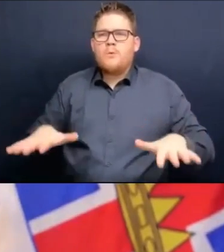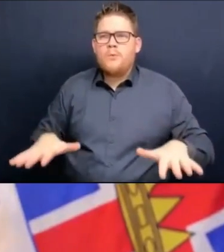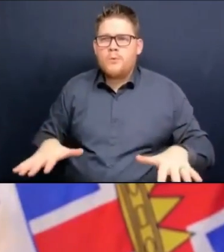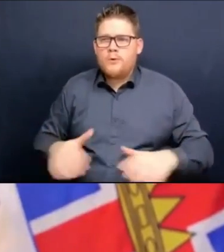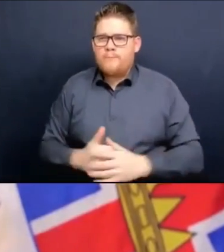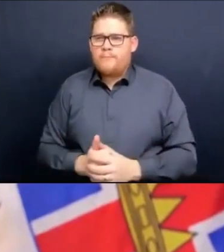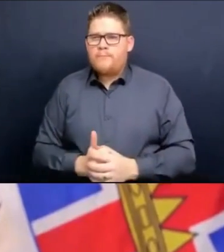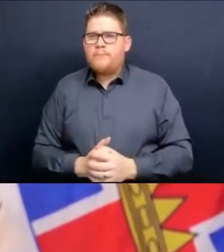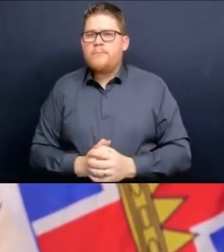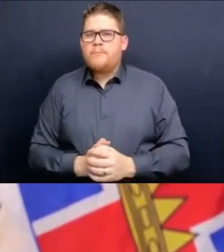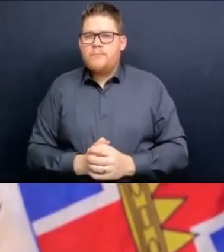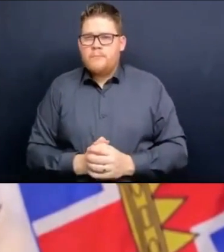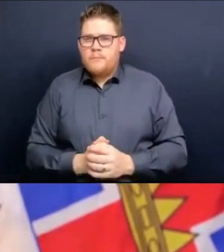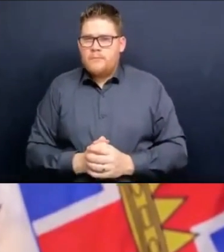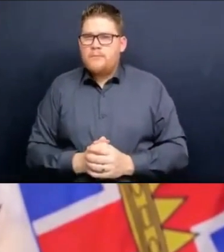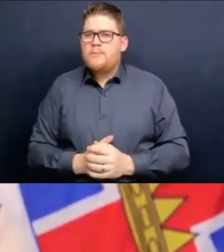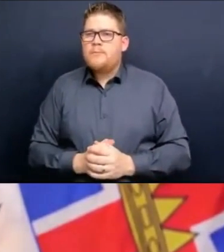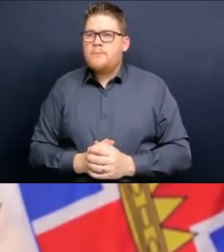else want to stay?